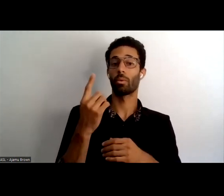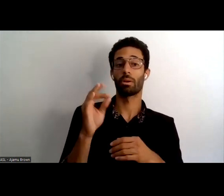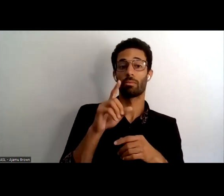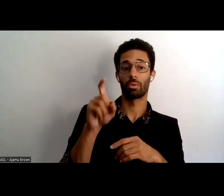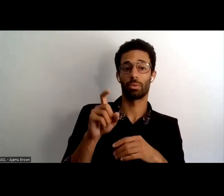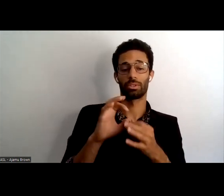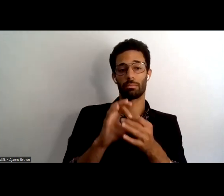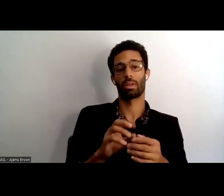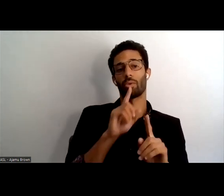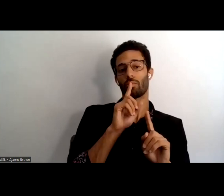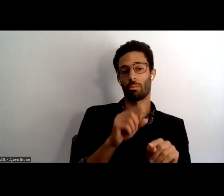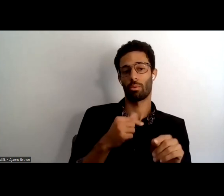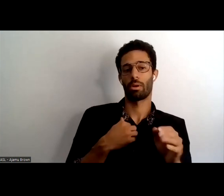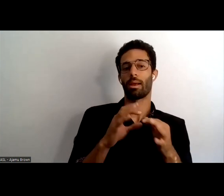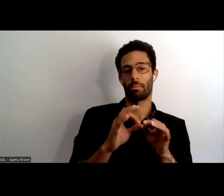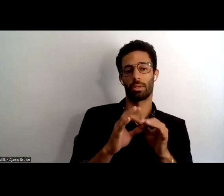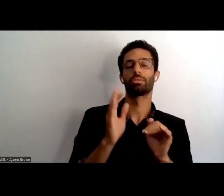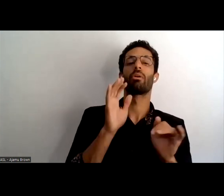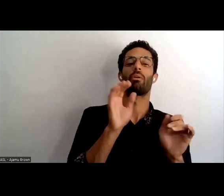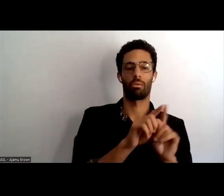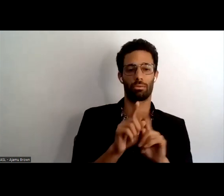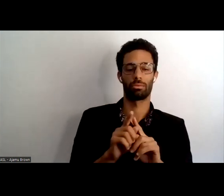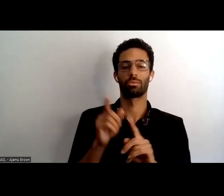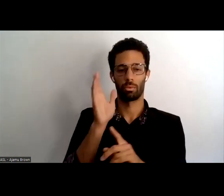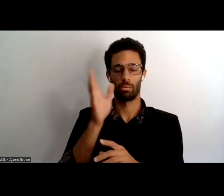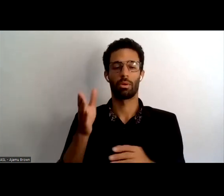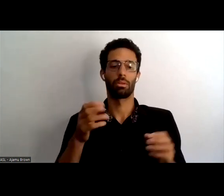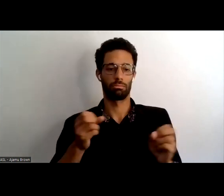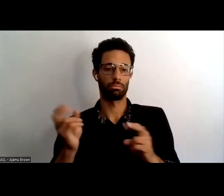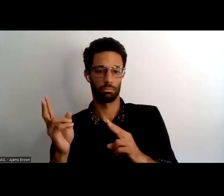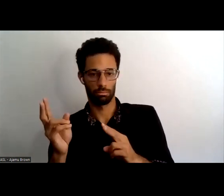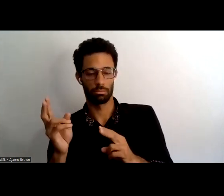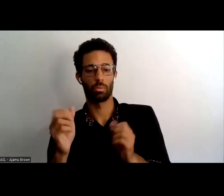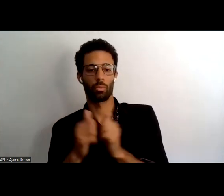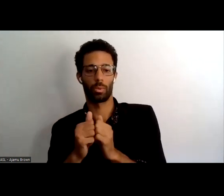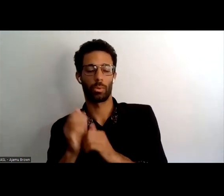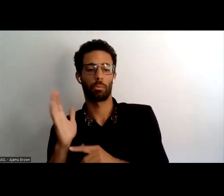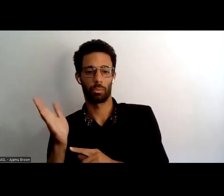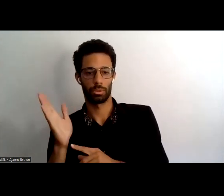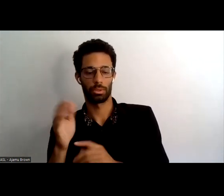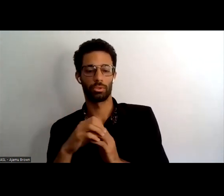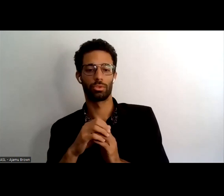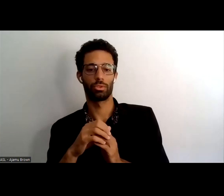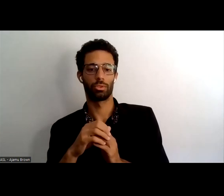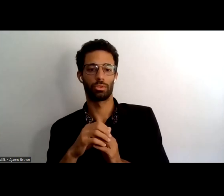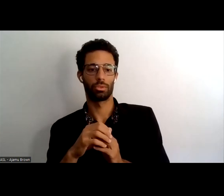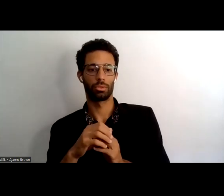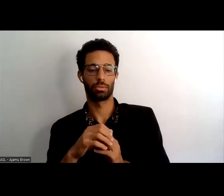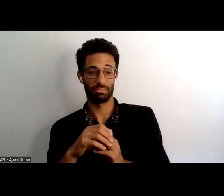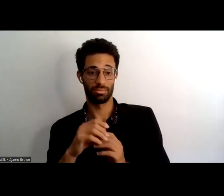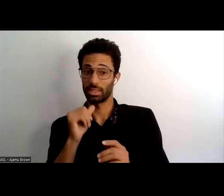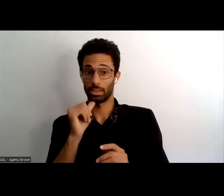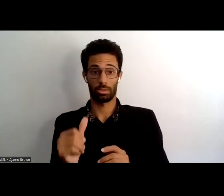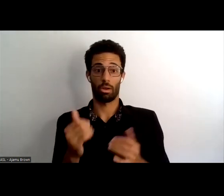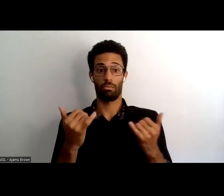report that i mentioned which will also be available with the presentation i think the the question is it's not there yet but it will be